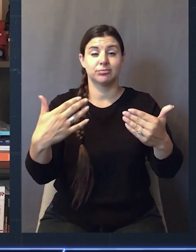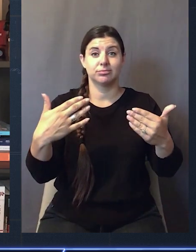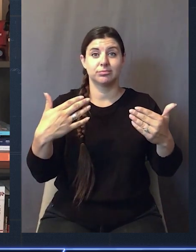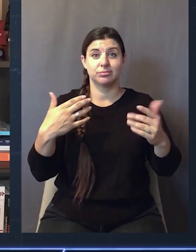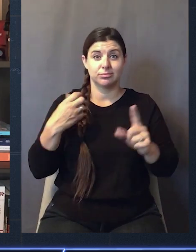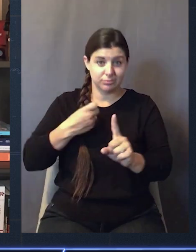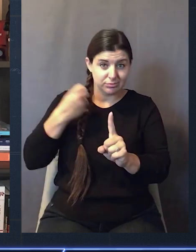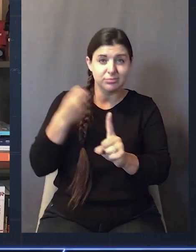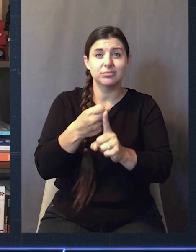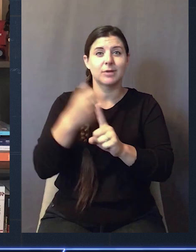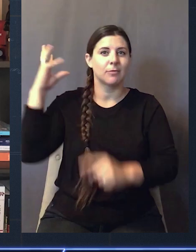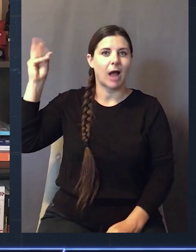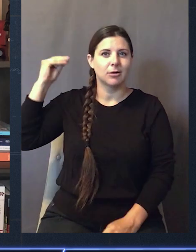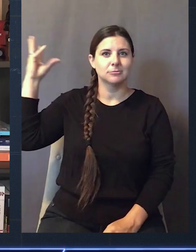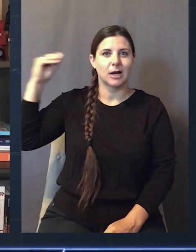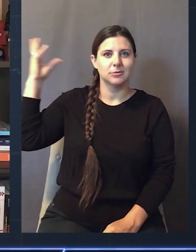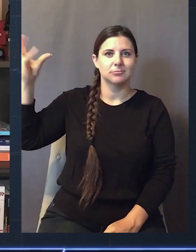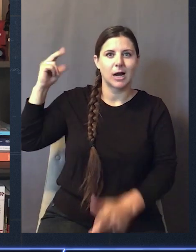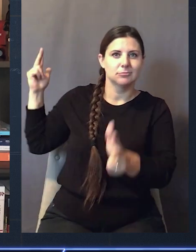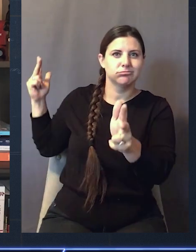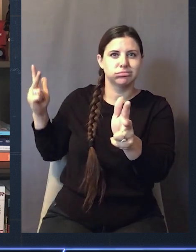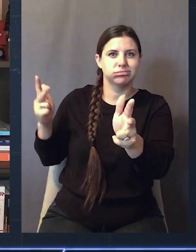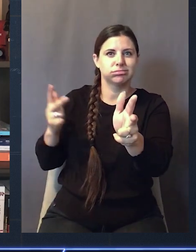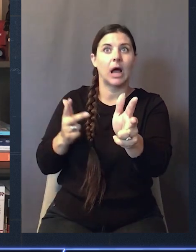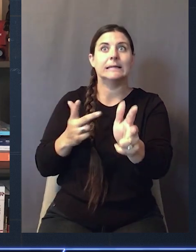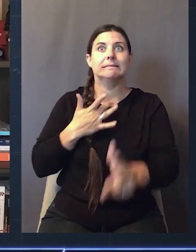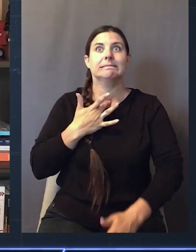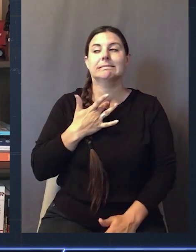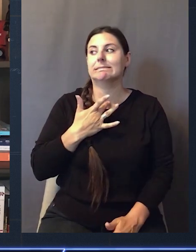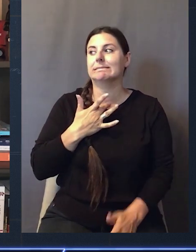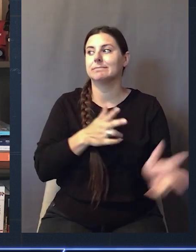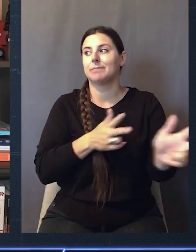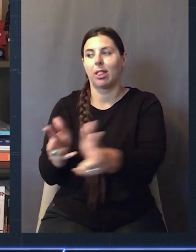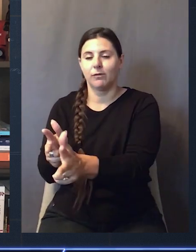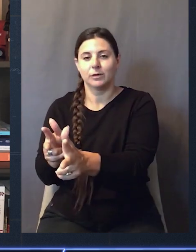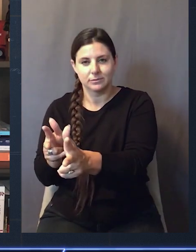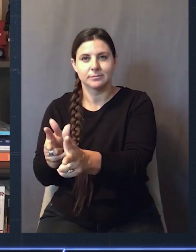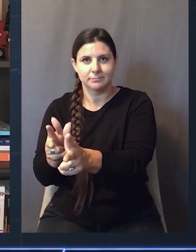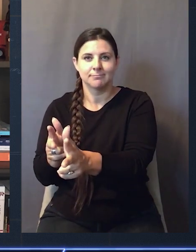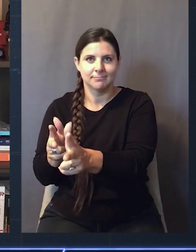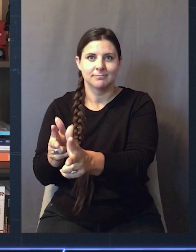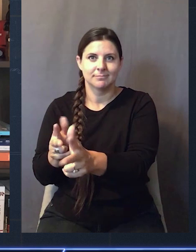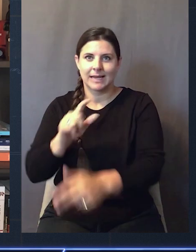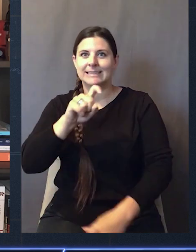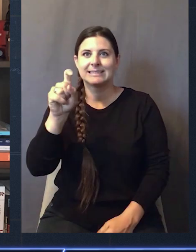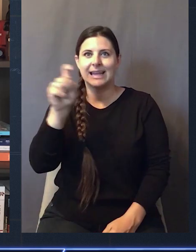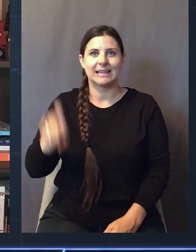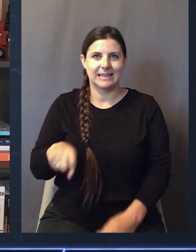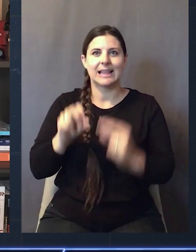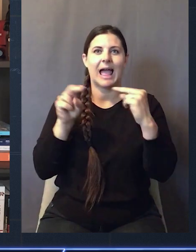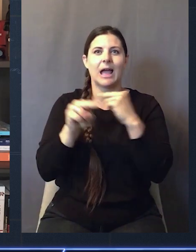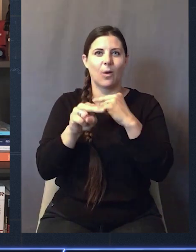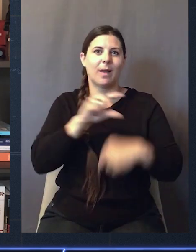thinking about the road. And suddenly there's blue lights behind me. And it's like, uh-oh. And I quickly pull